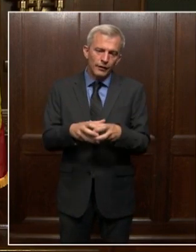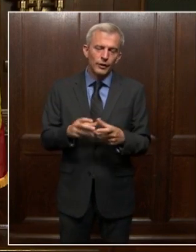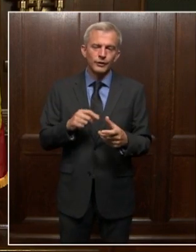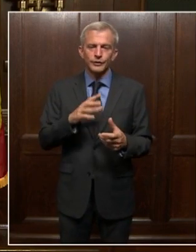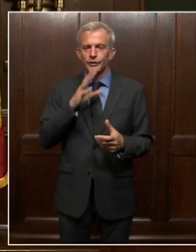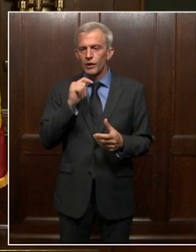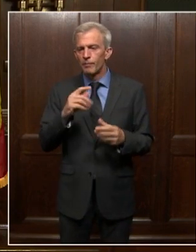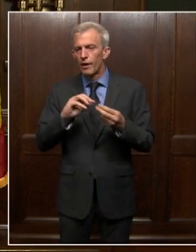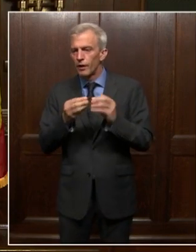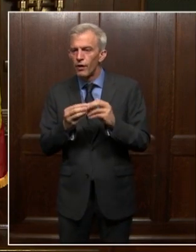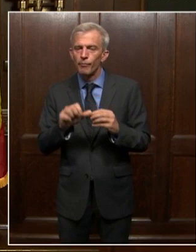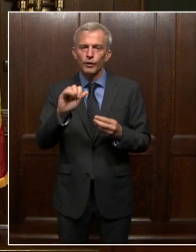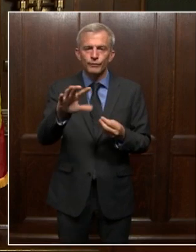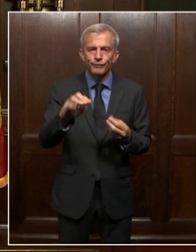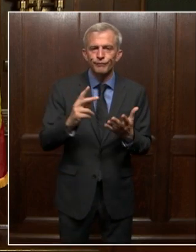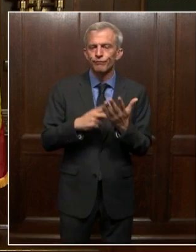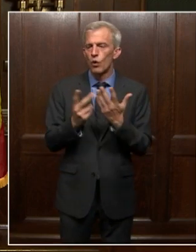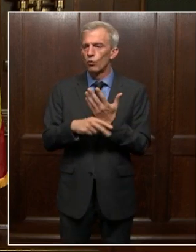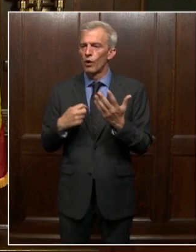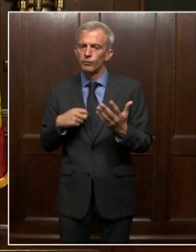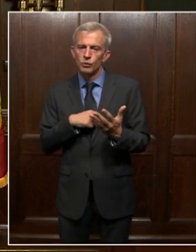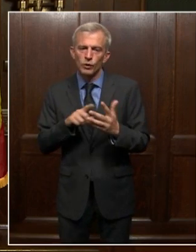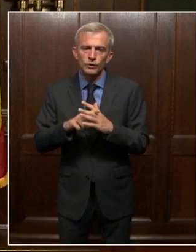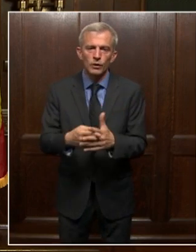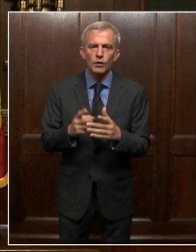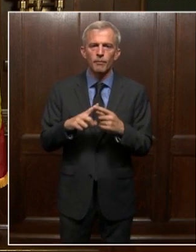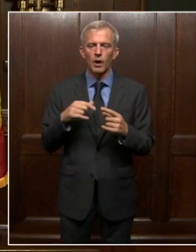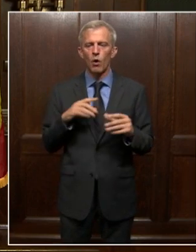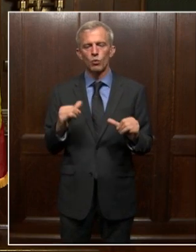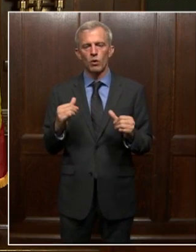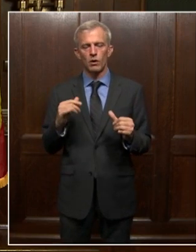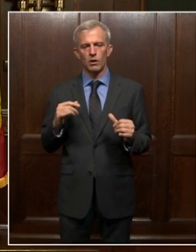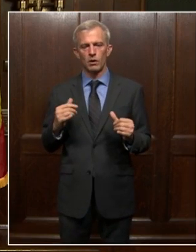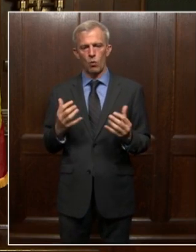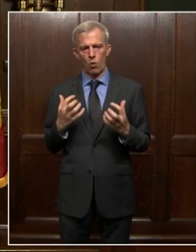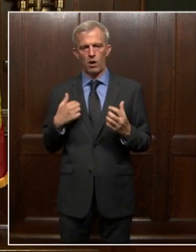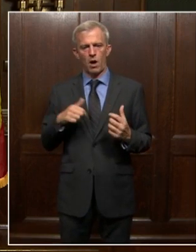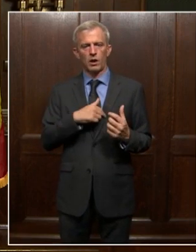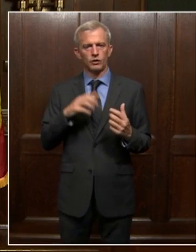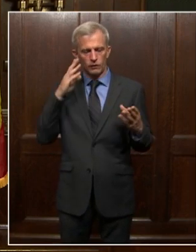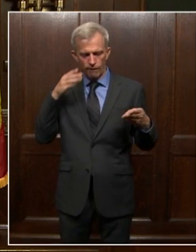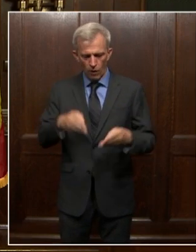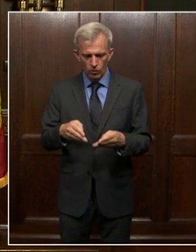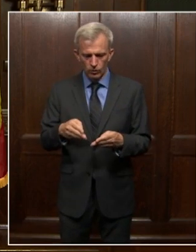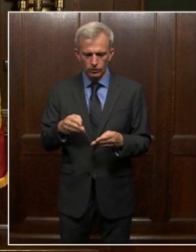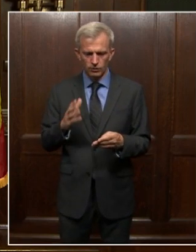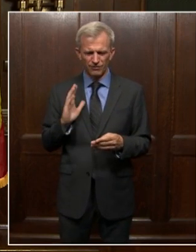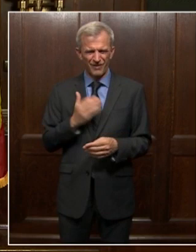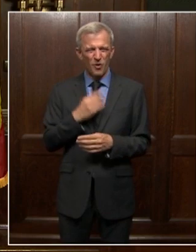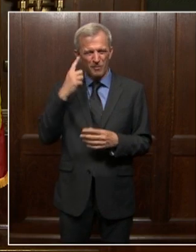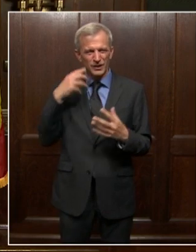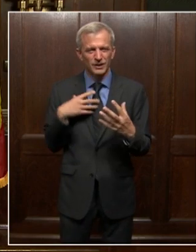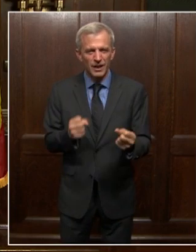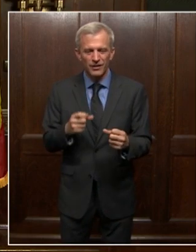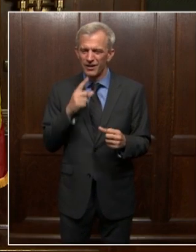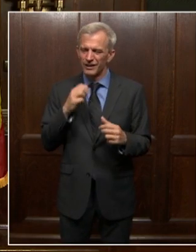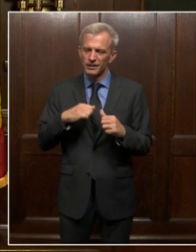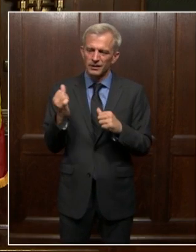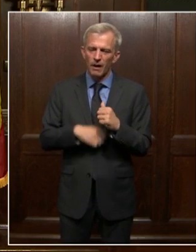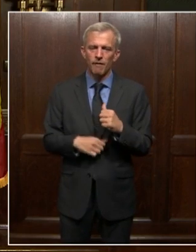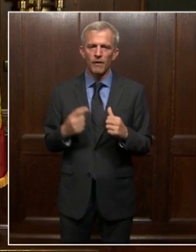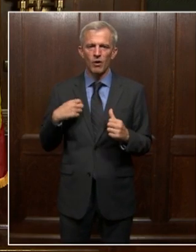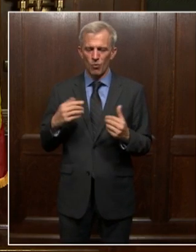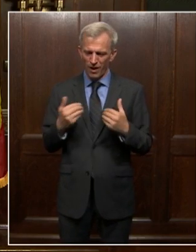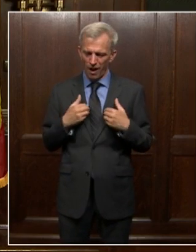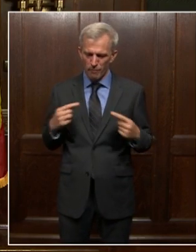the programs that we're launching, but I want us to also focus on our mental health because this is tough. We're carrying pain,